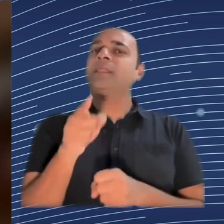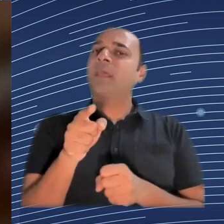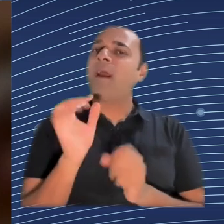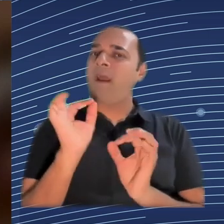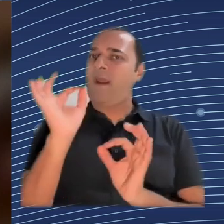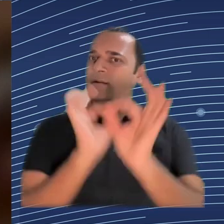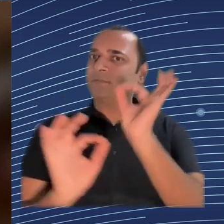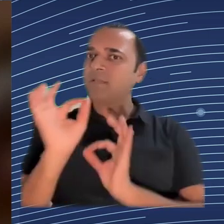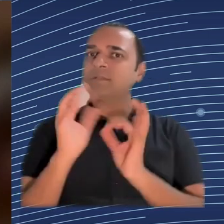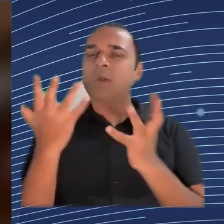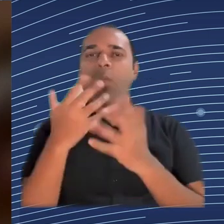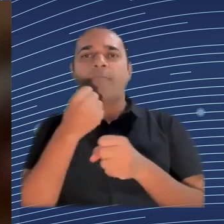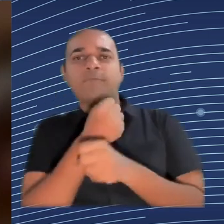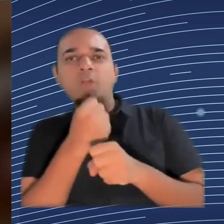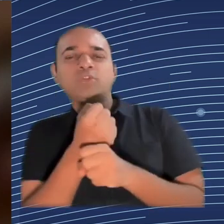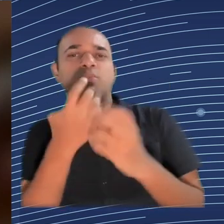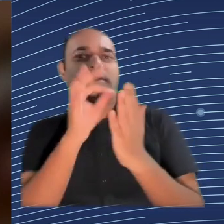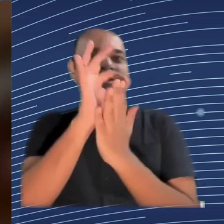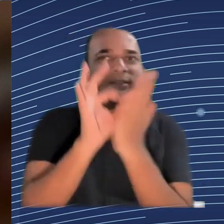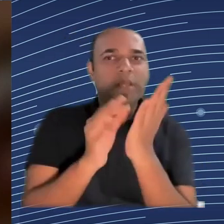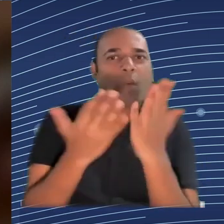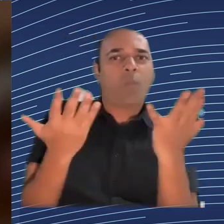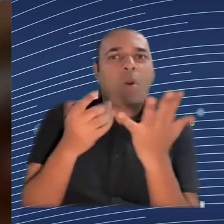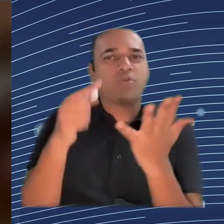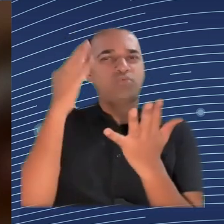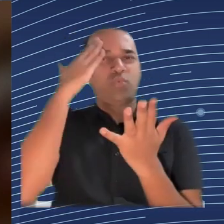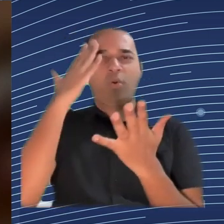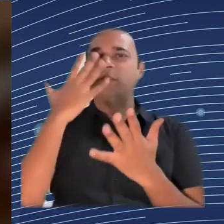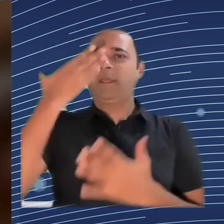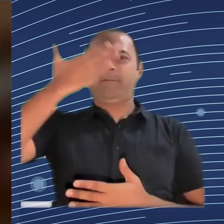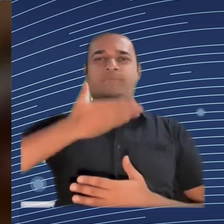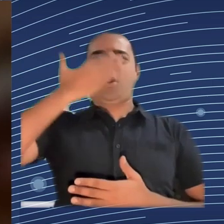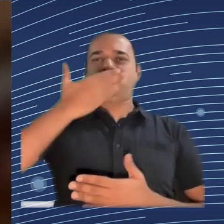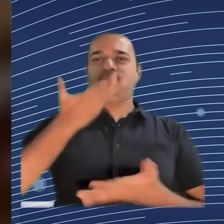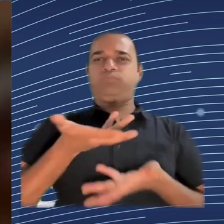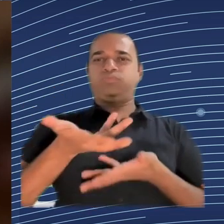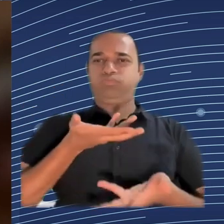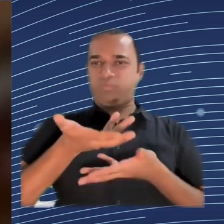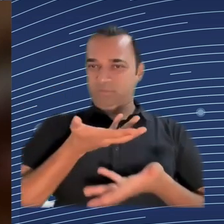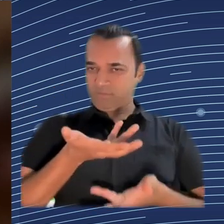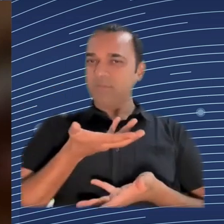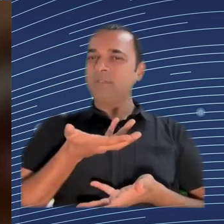about implementer worker interest in the automated decision making process. And this is what has to be done.